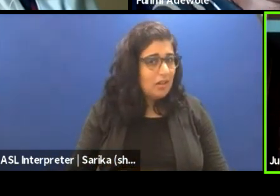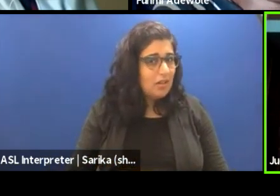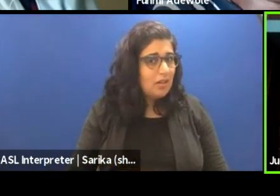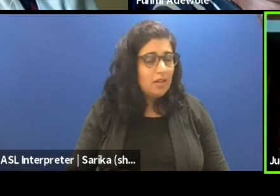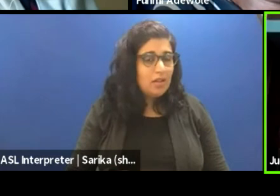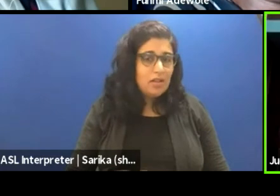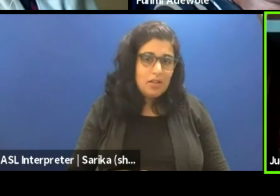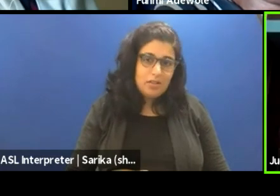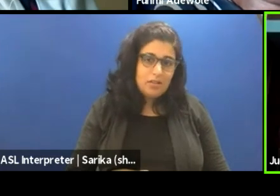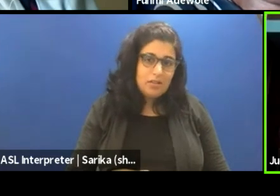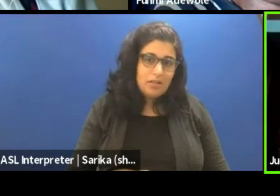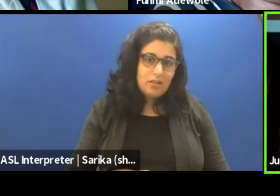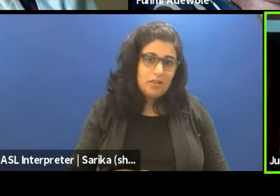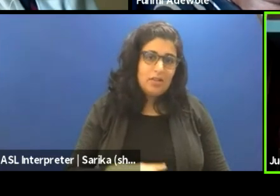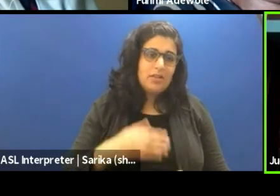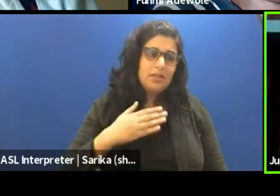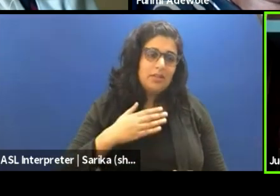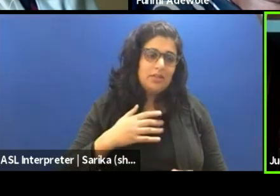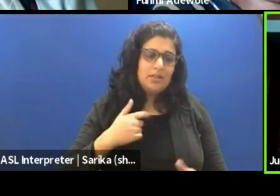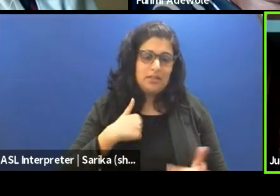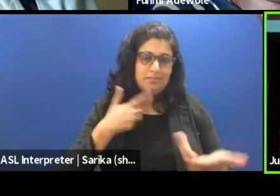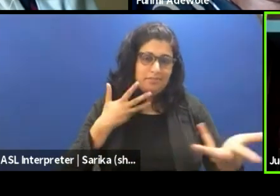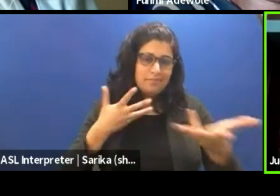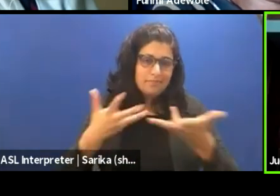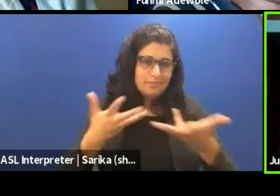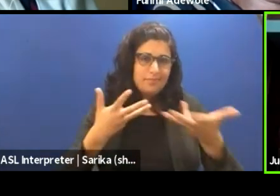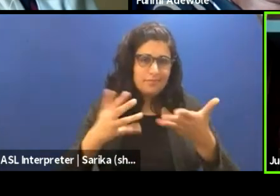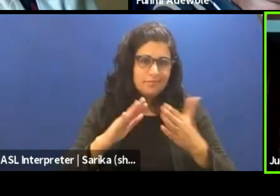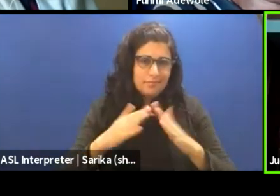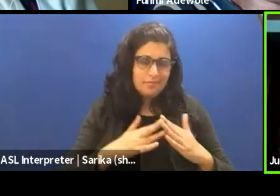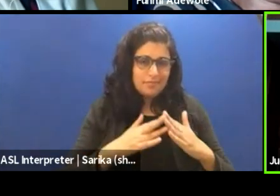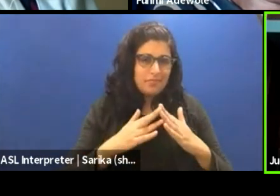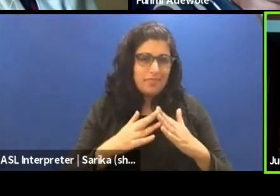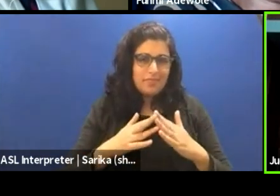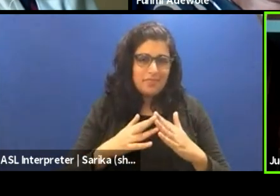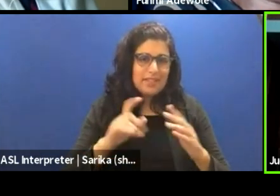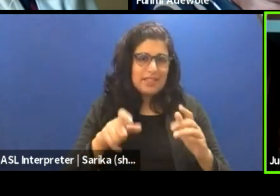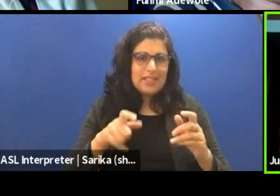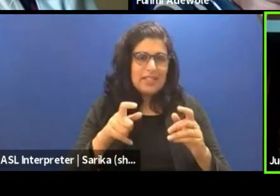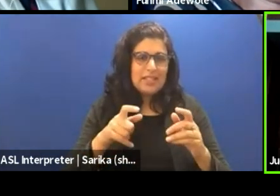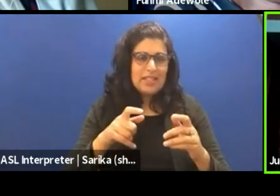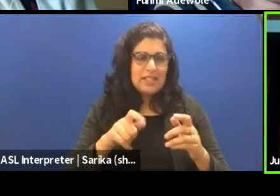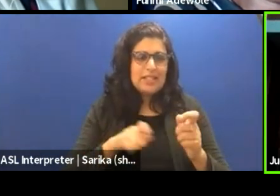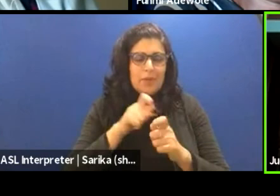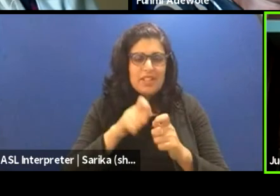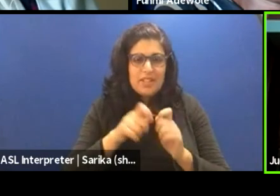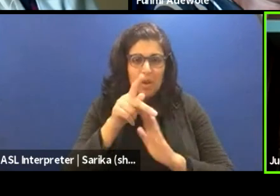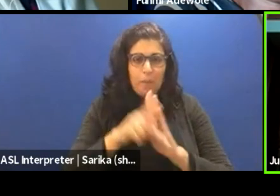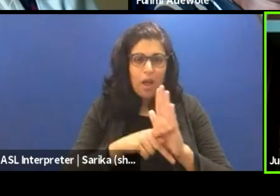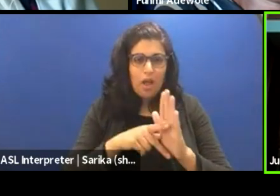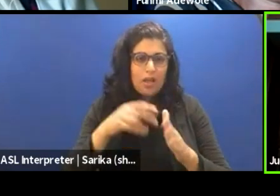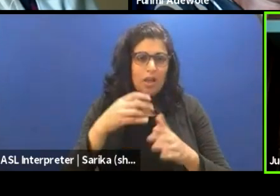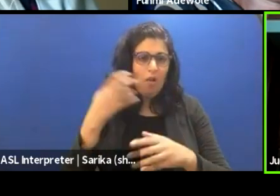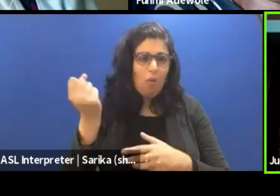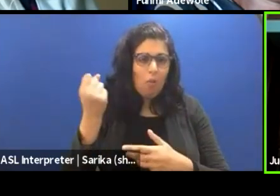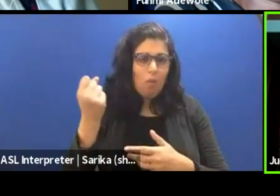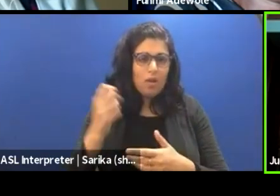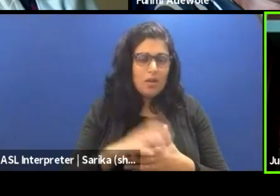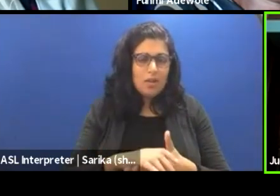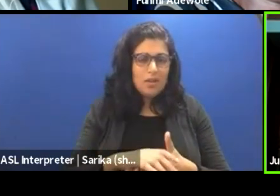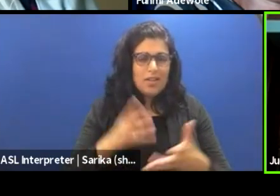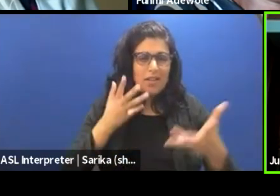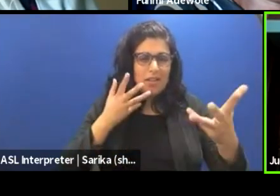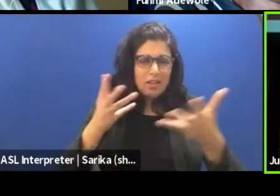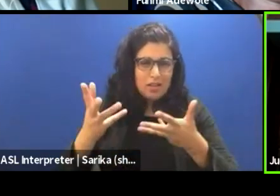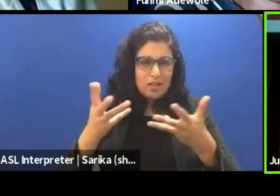where I engage the community. You just need some certain key policyholders. Once those ones engage with